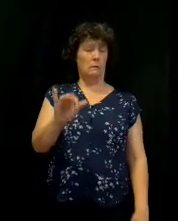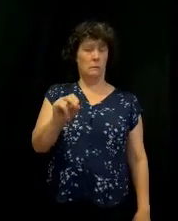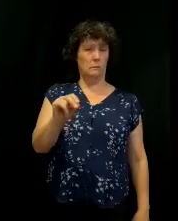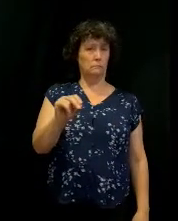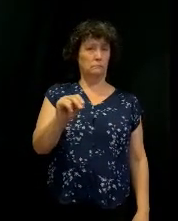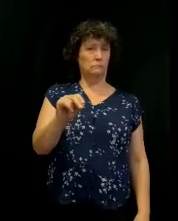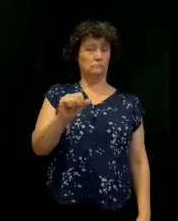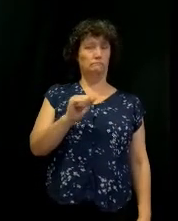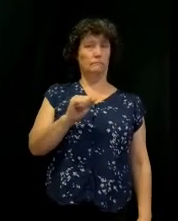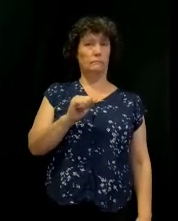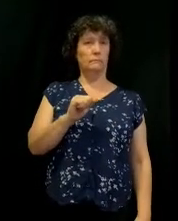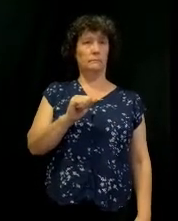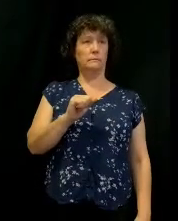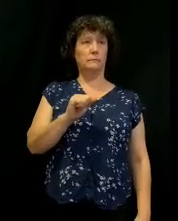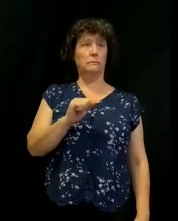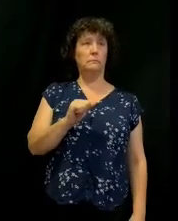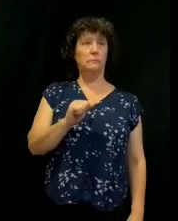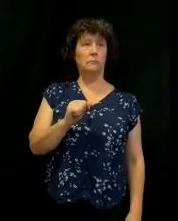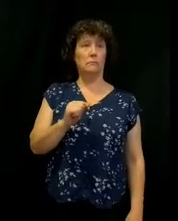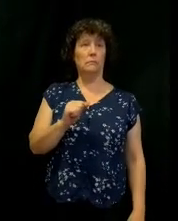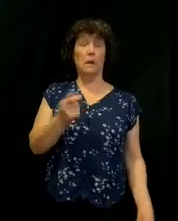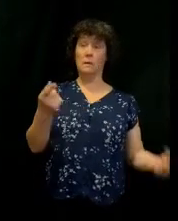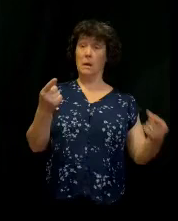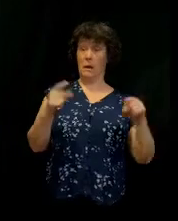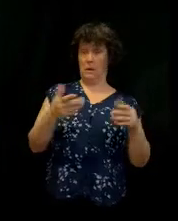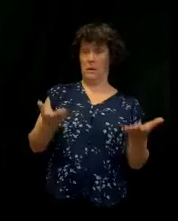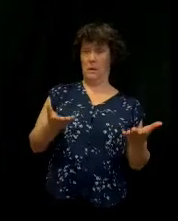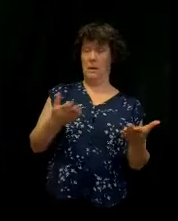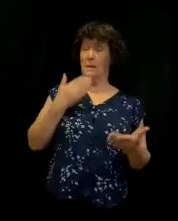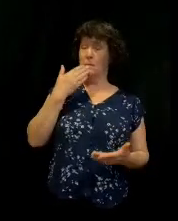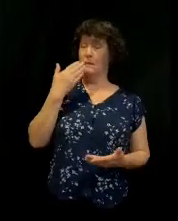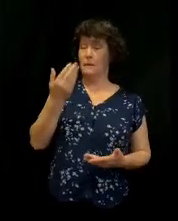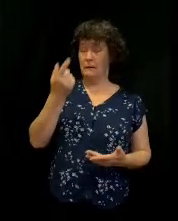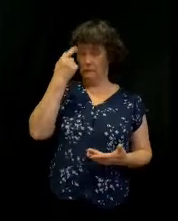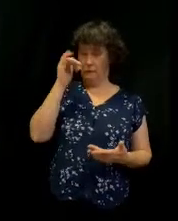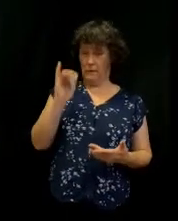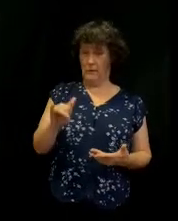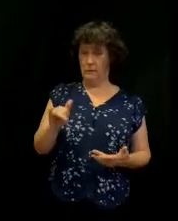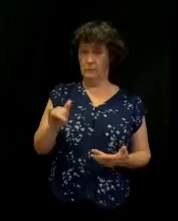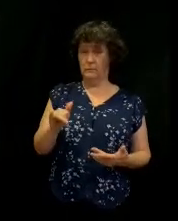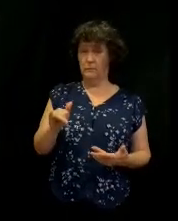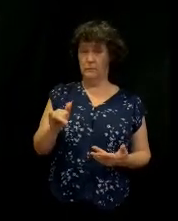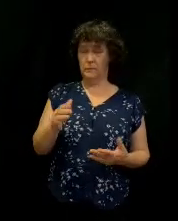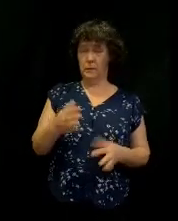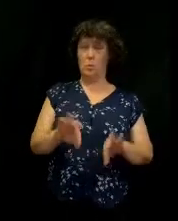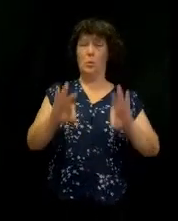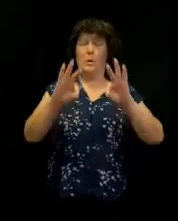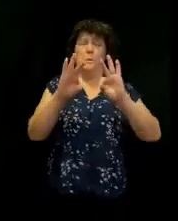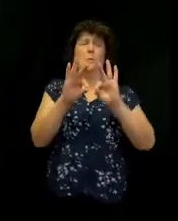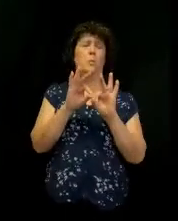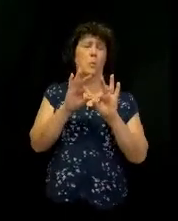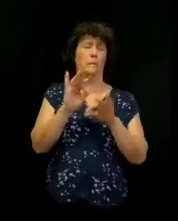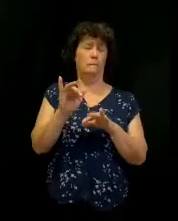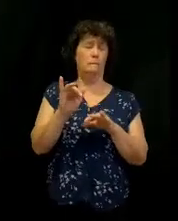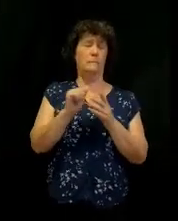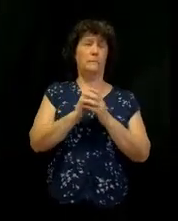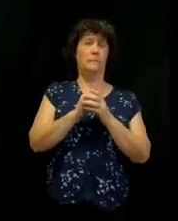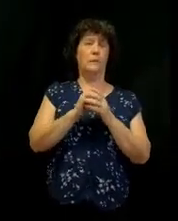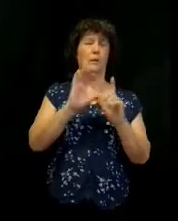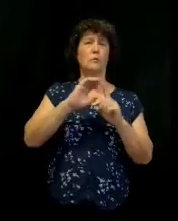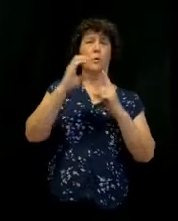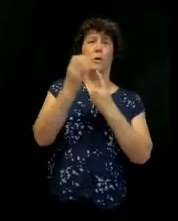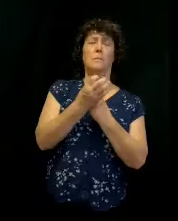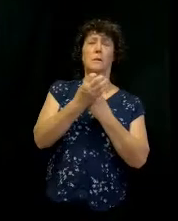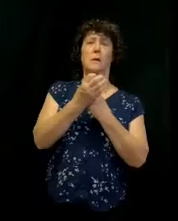I don't. Now, we do have that here. I'm thankful for that. We value that. It's a culture.